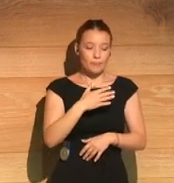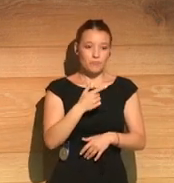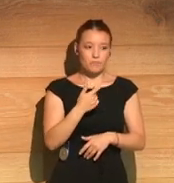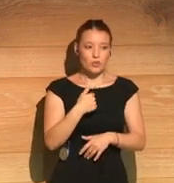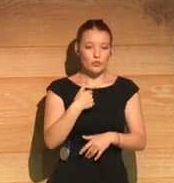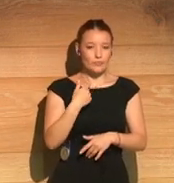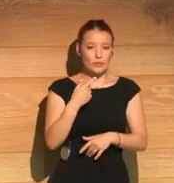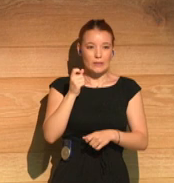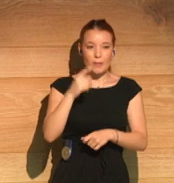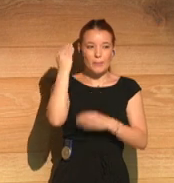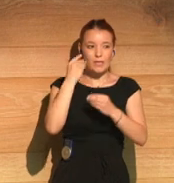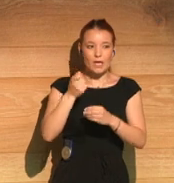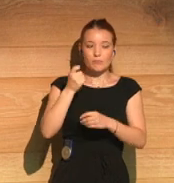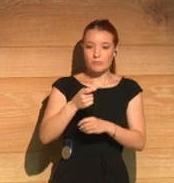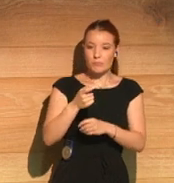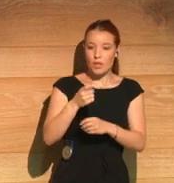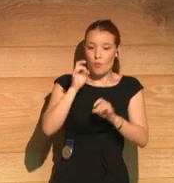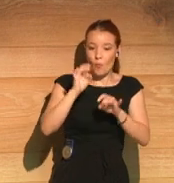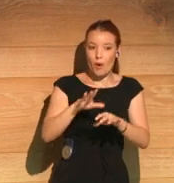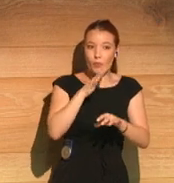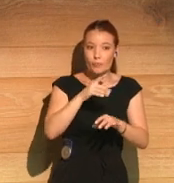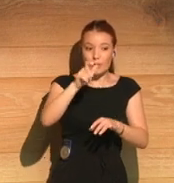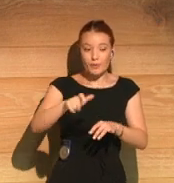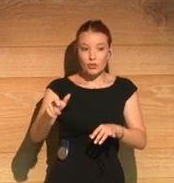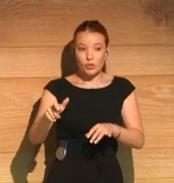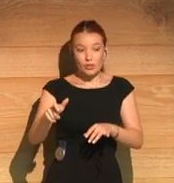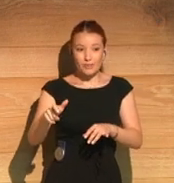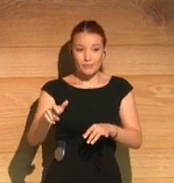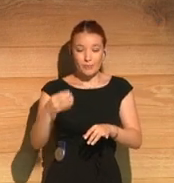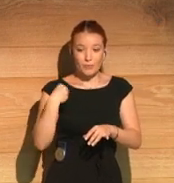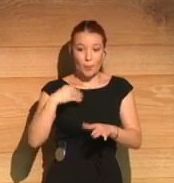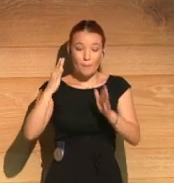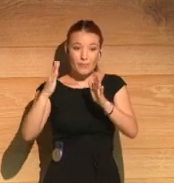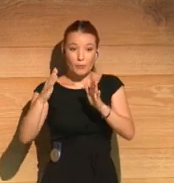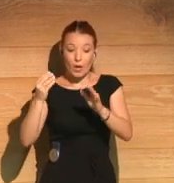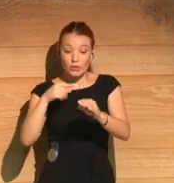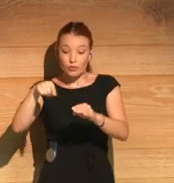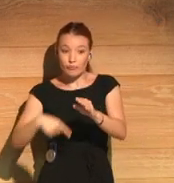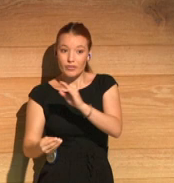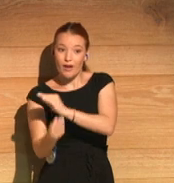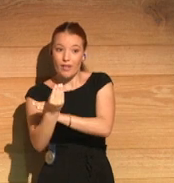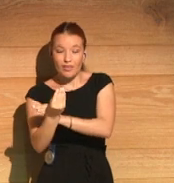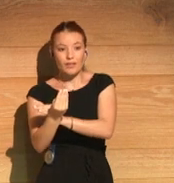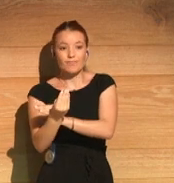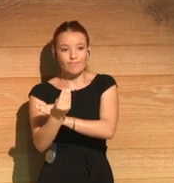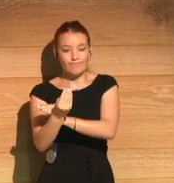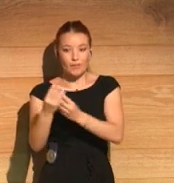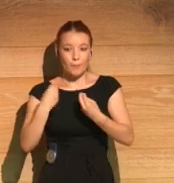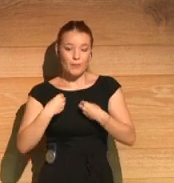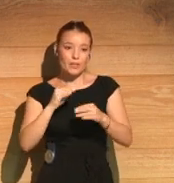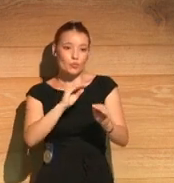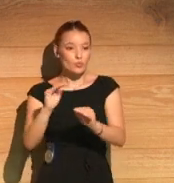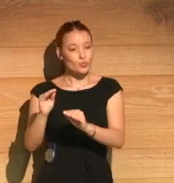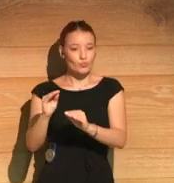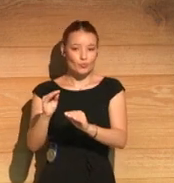the nature of when they were born were unable to live their, you know, authentic lives, you know, through